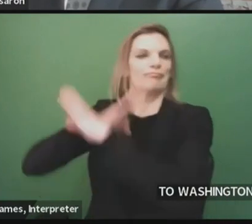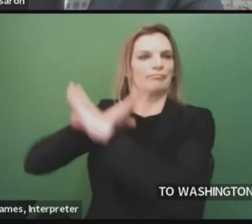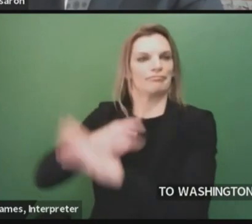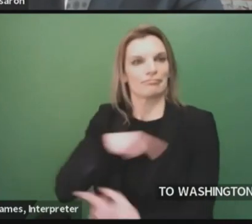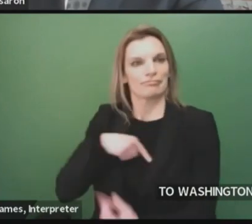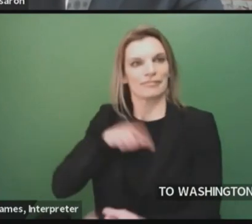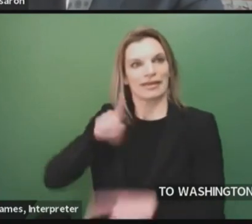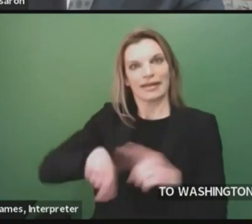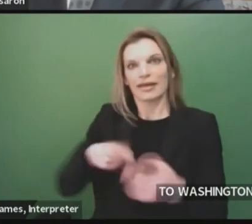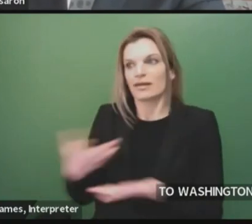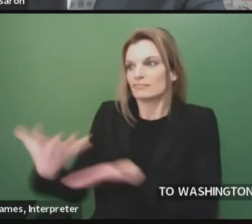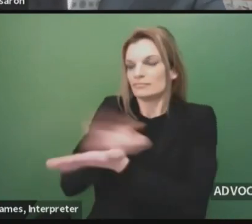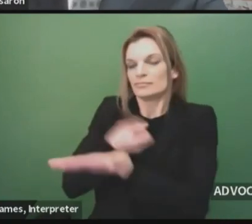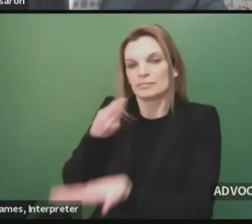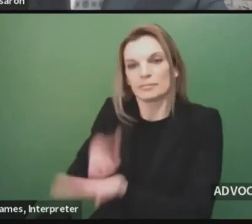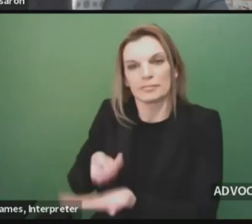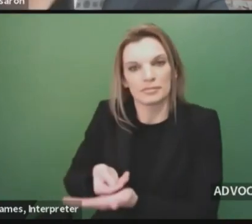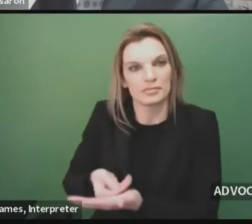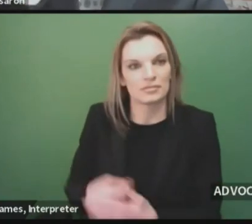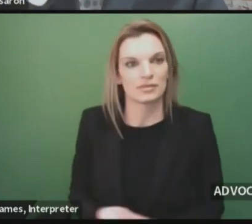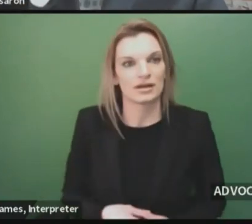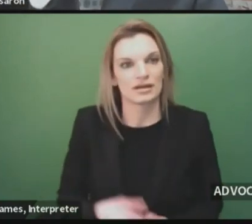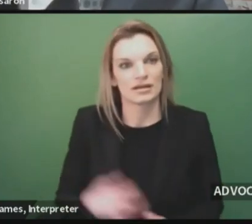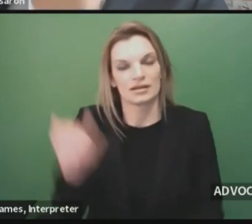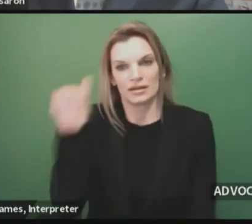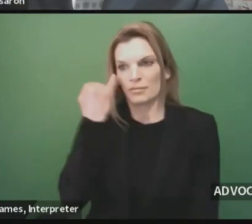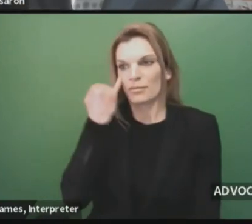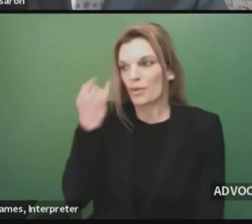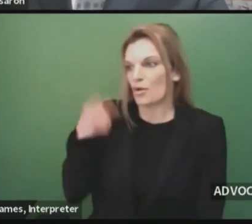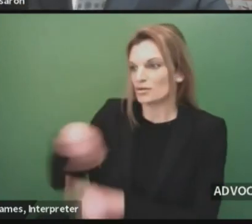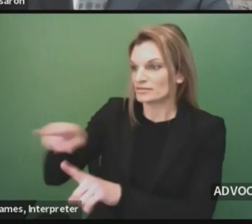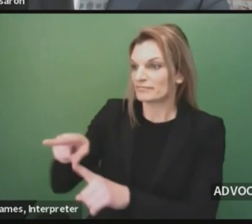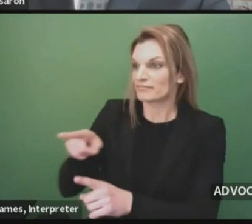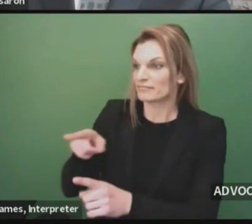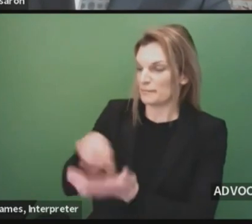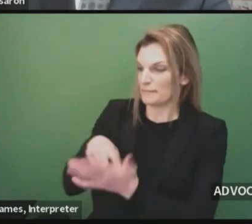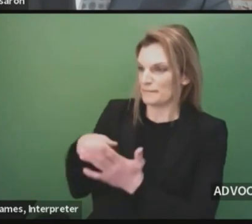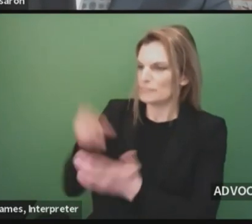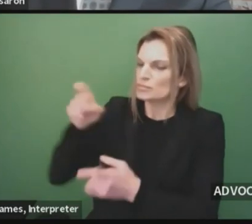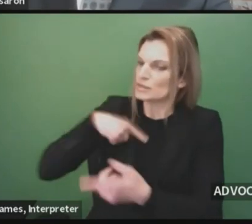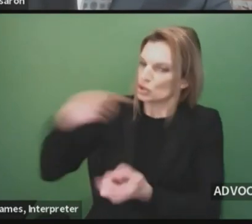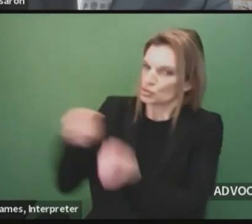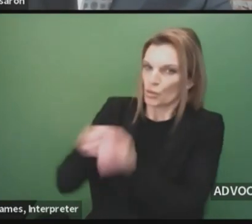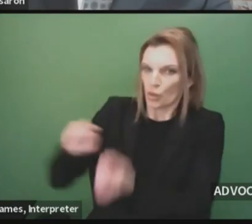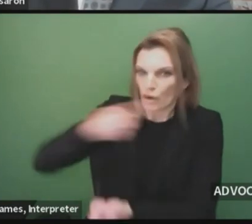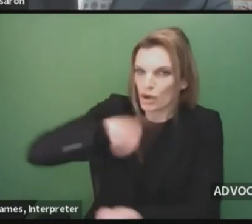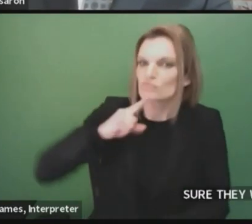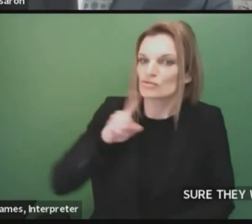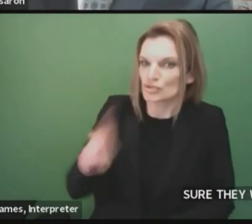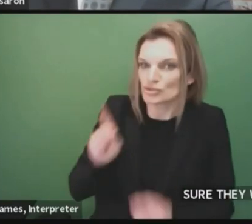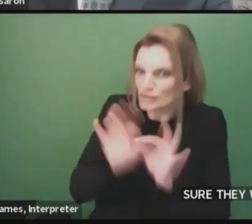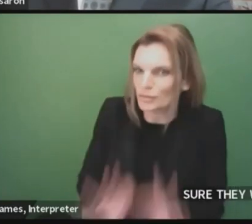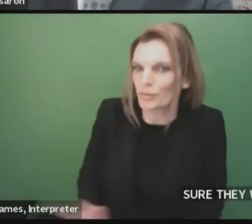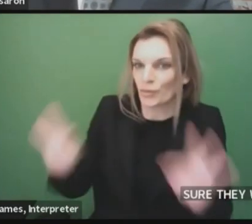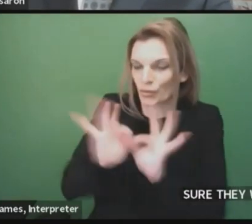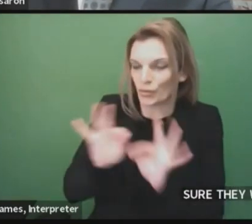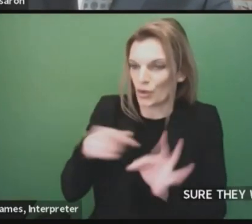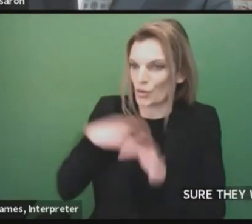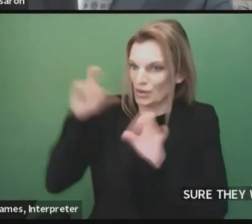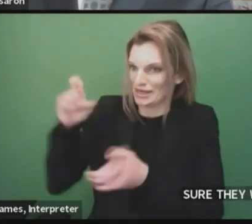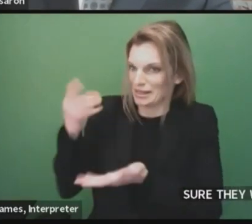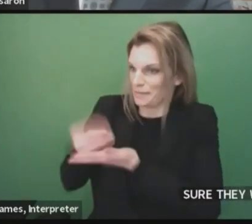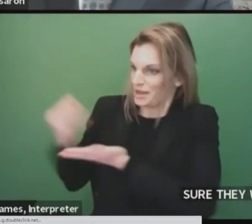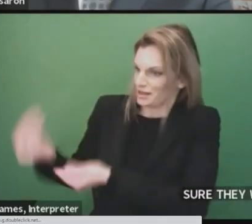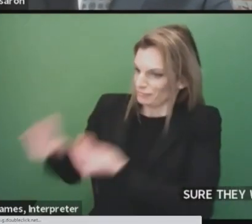the risk of having the federal government pull them back. And so it's crucial that the action is taken. We want people to